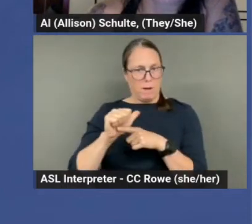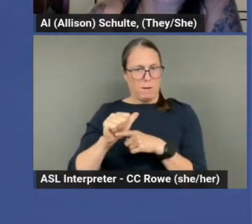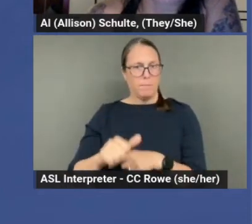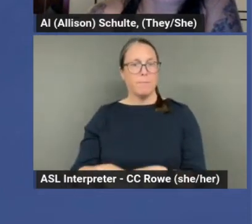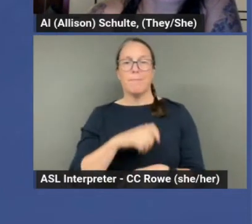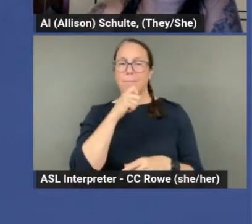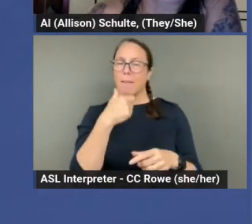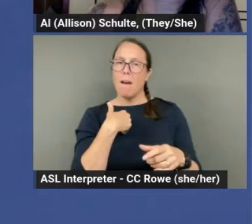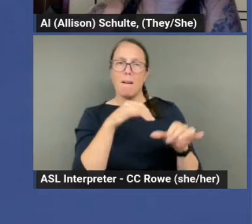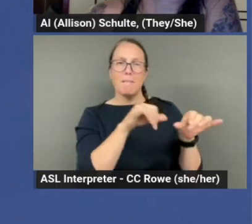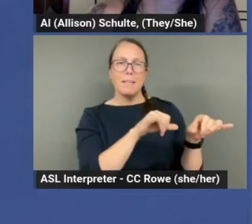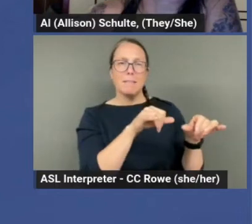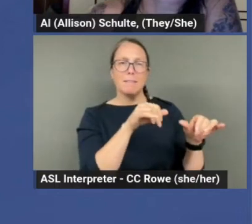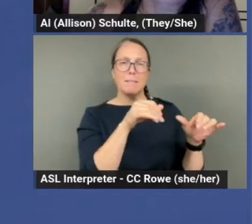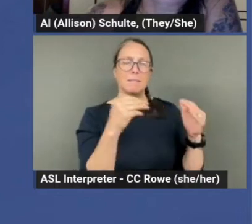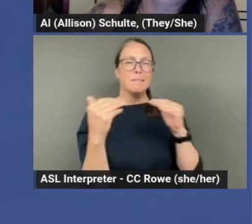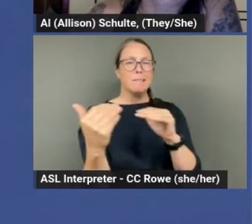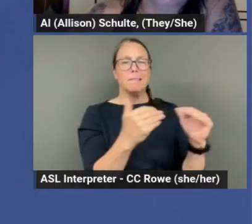access. Yes.